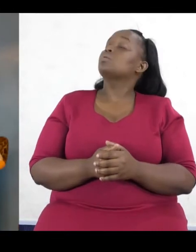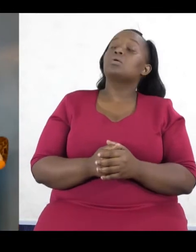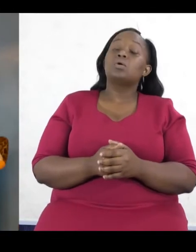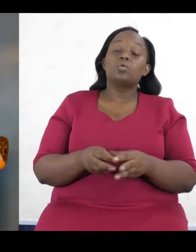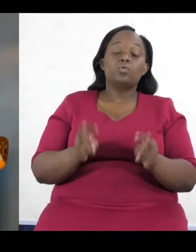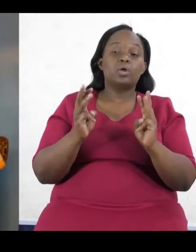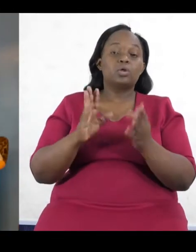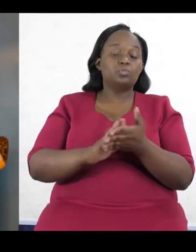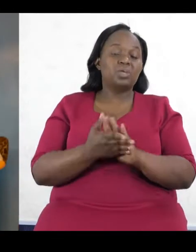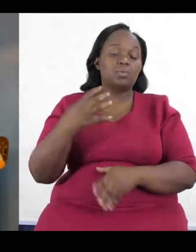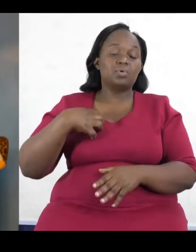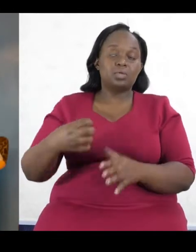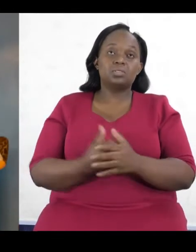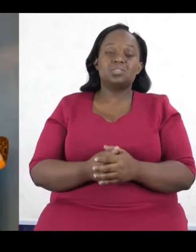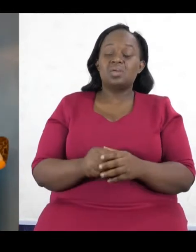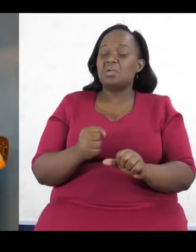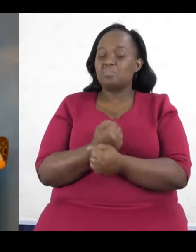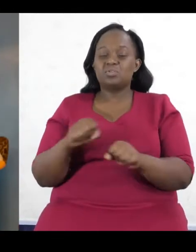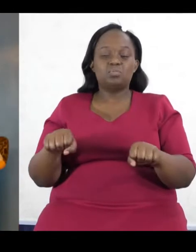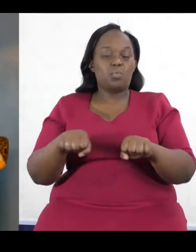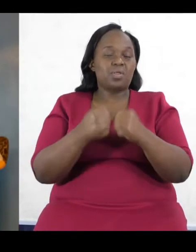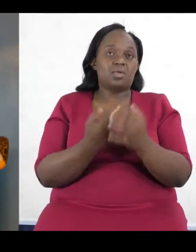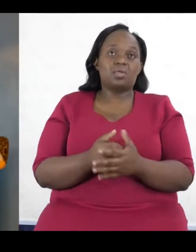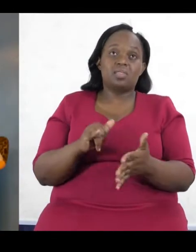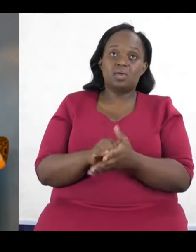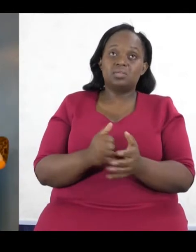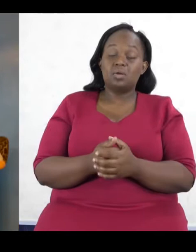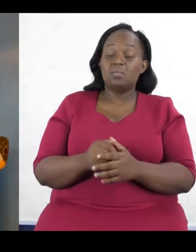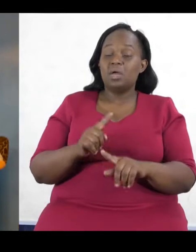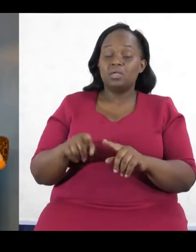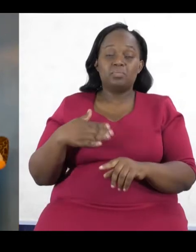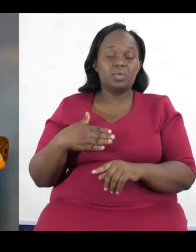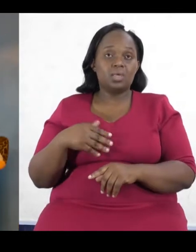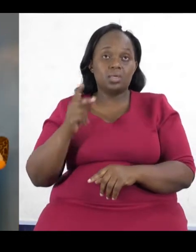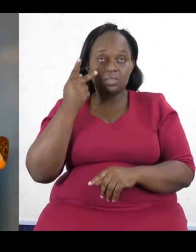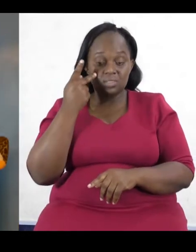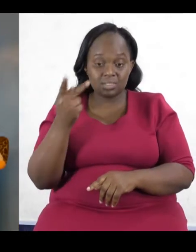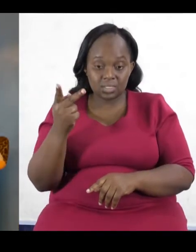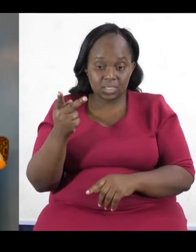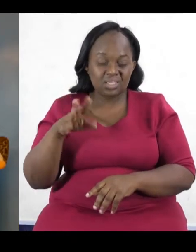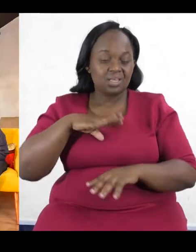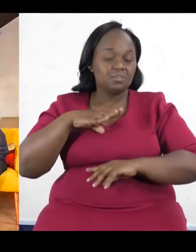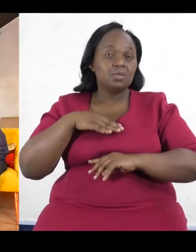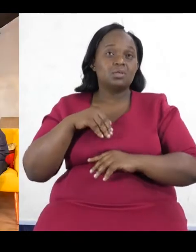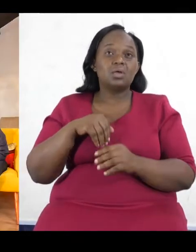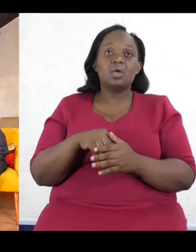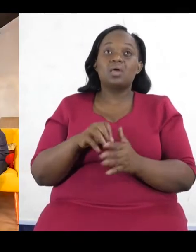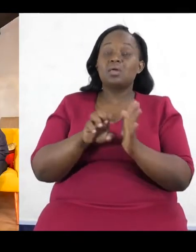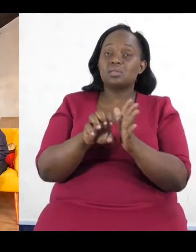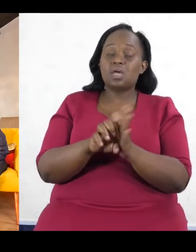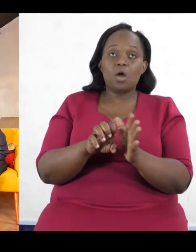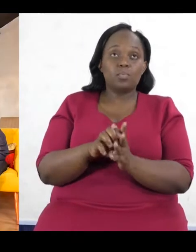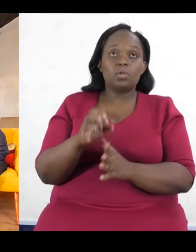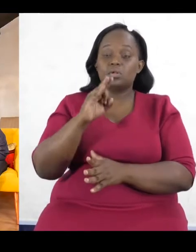still get a lot of satisfaction from seeing, like in Zambia recently, the youth vote actually, you know, ejected a sitting